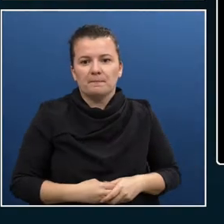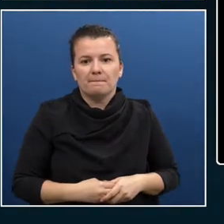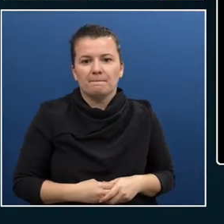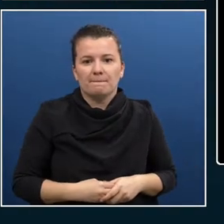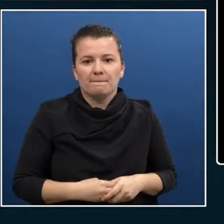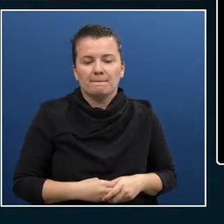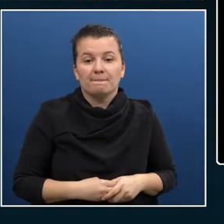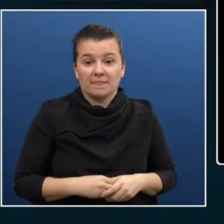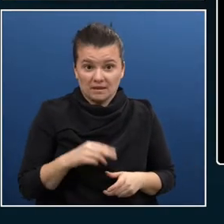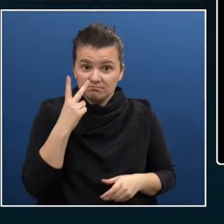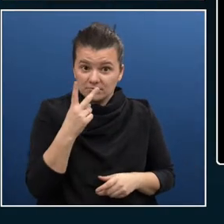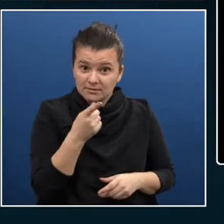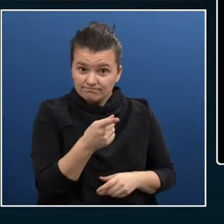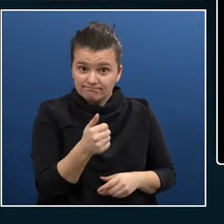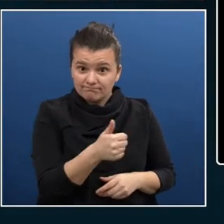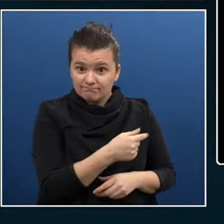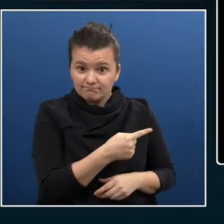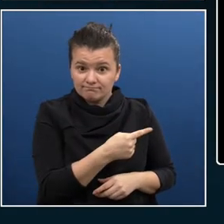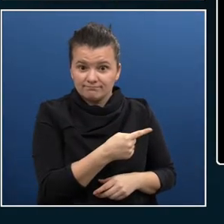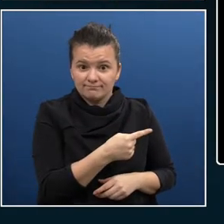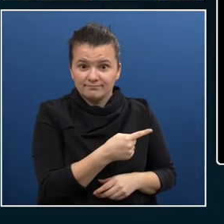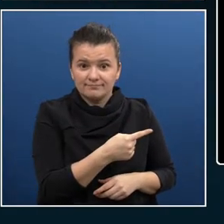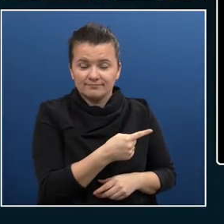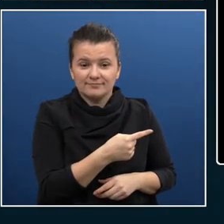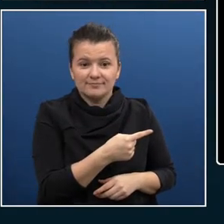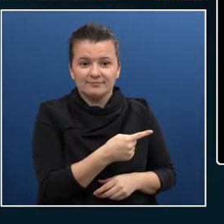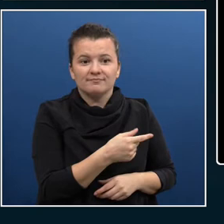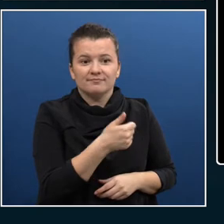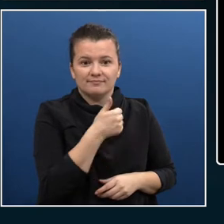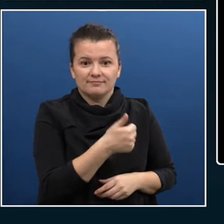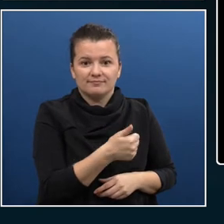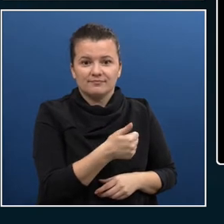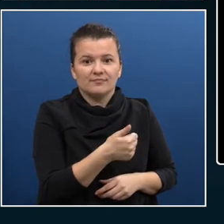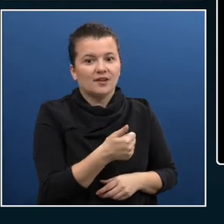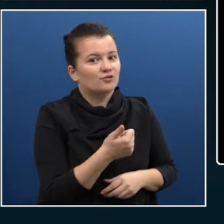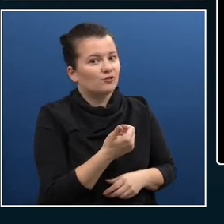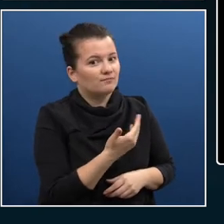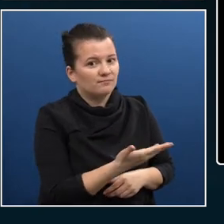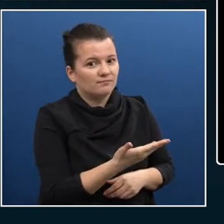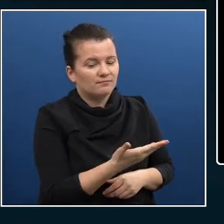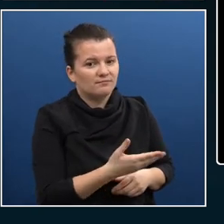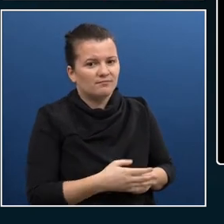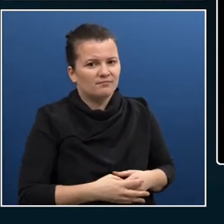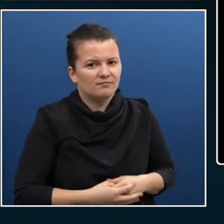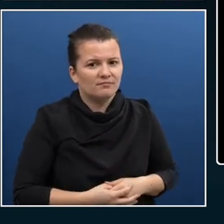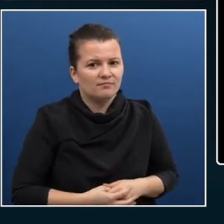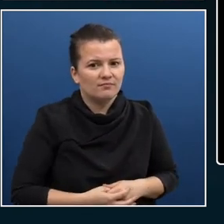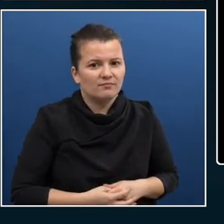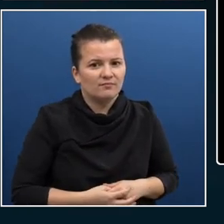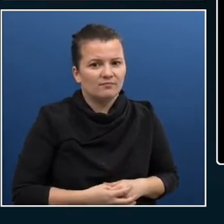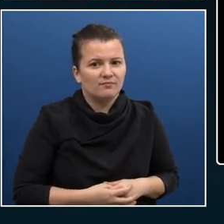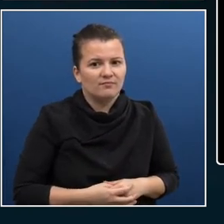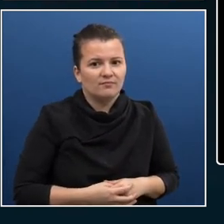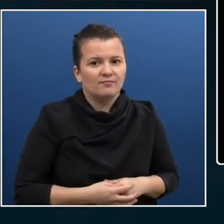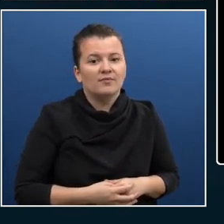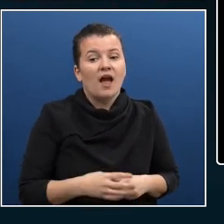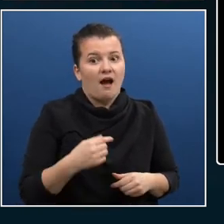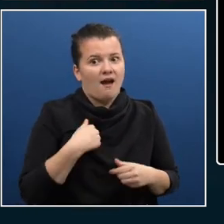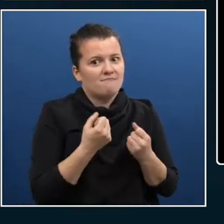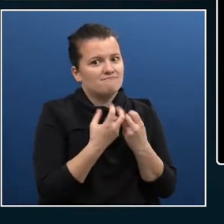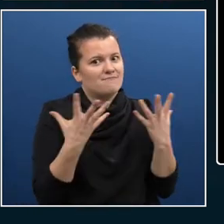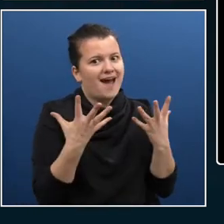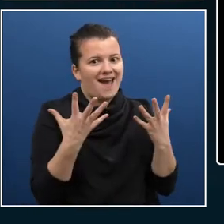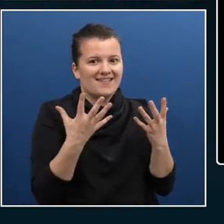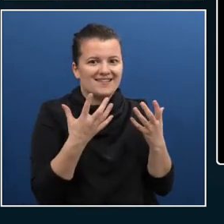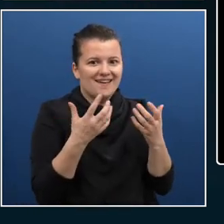screen. Yes. Okay. we go. Nice little clicker here. Part of my midlife crisis. bought myself a lot of nice toys and you'll see my